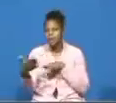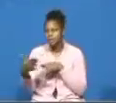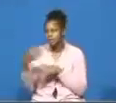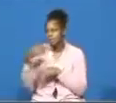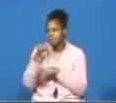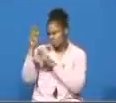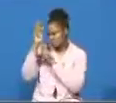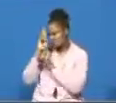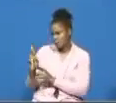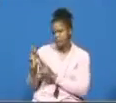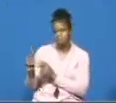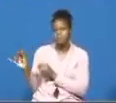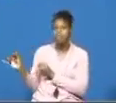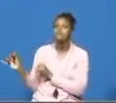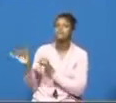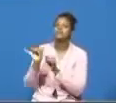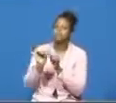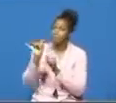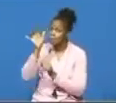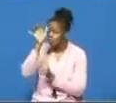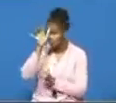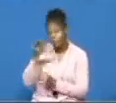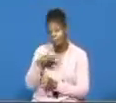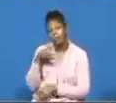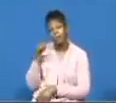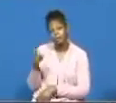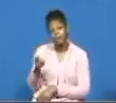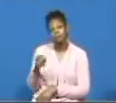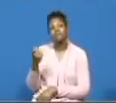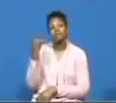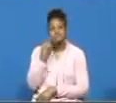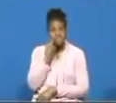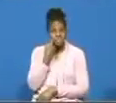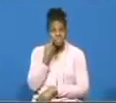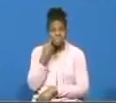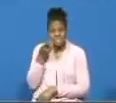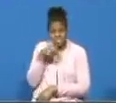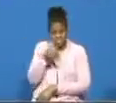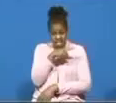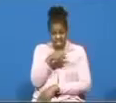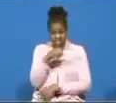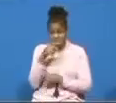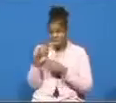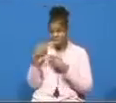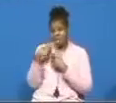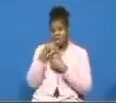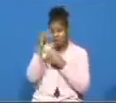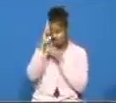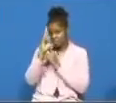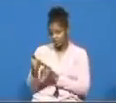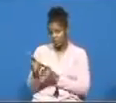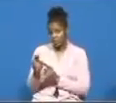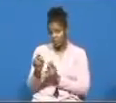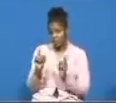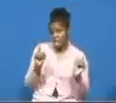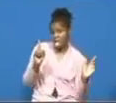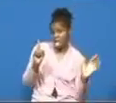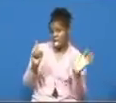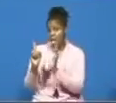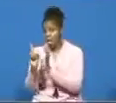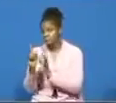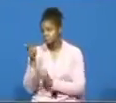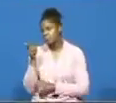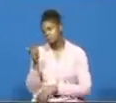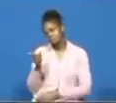god the same moses who they were disrespecting they had to run come back to the same moses